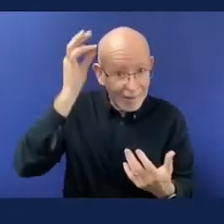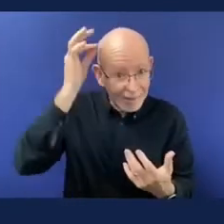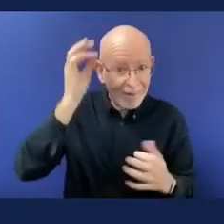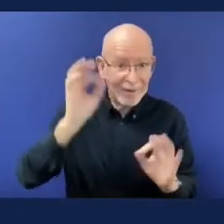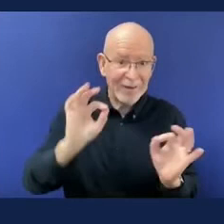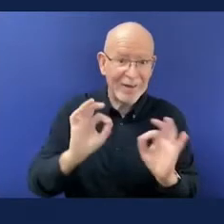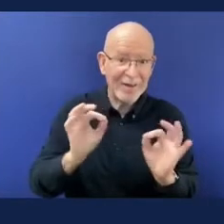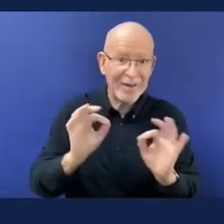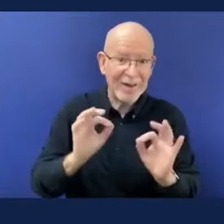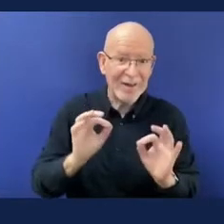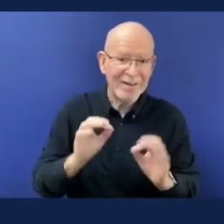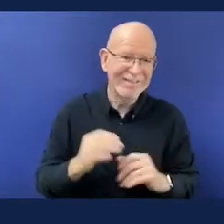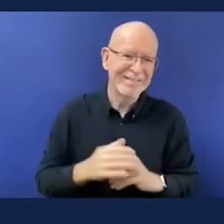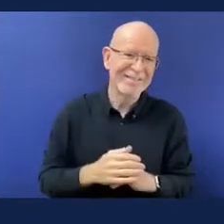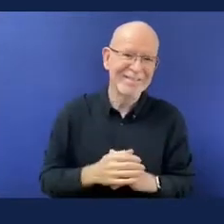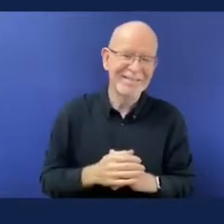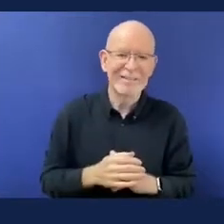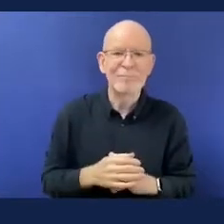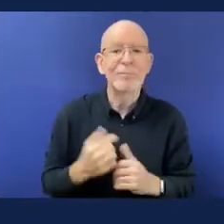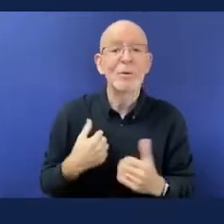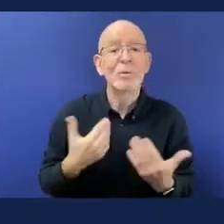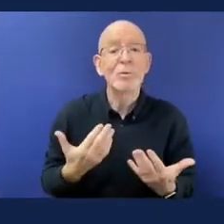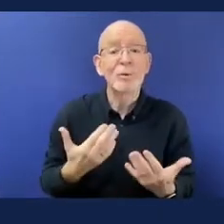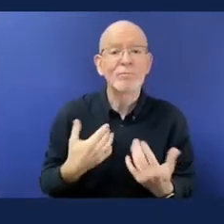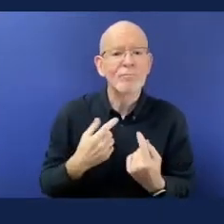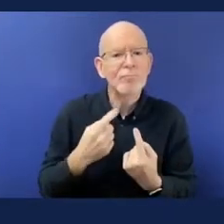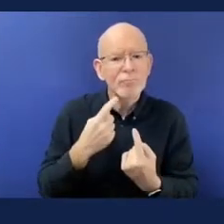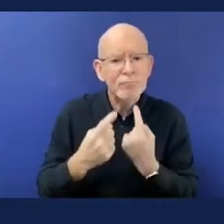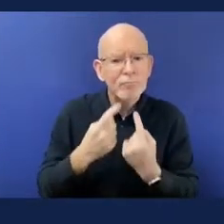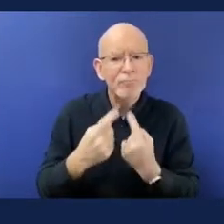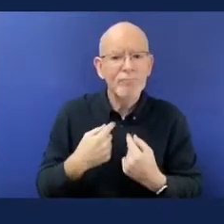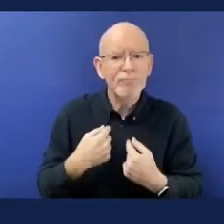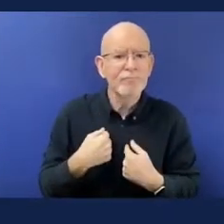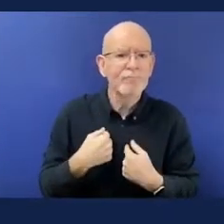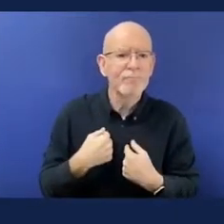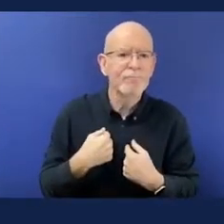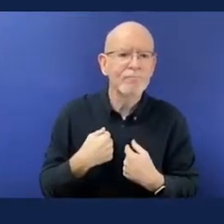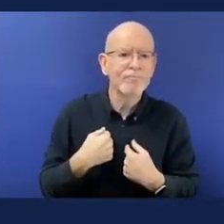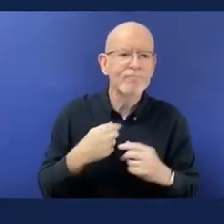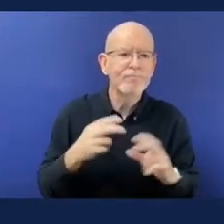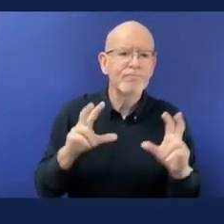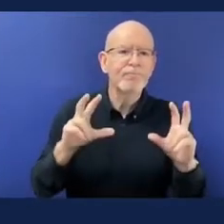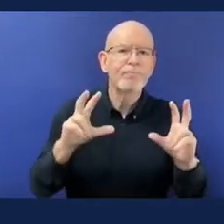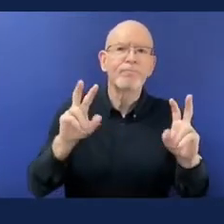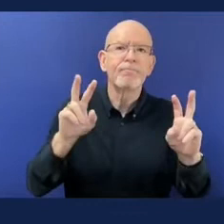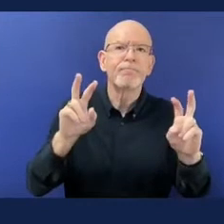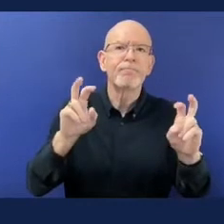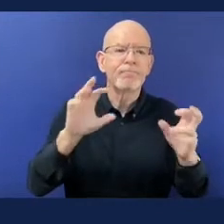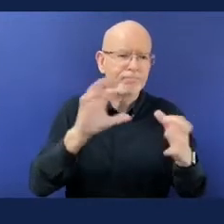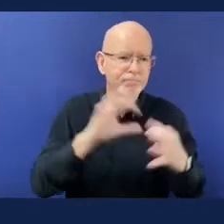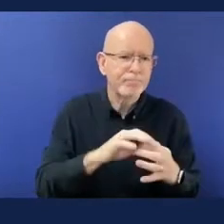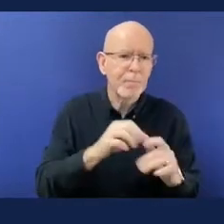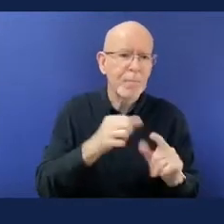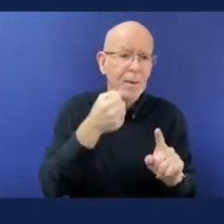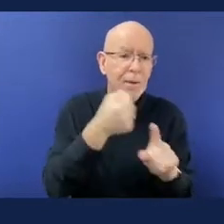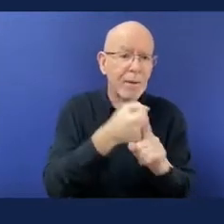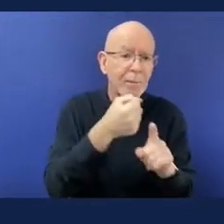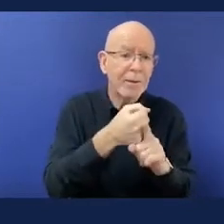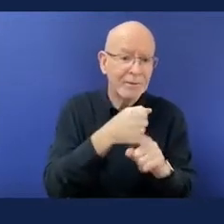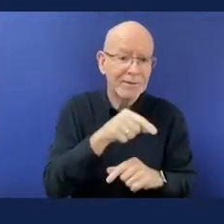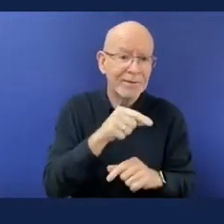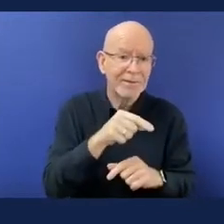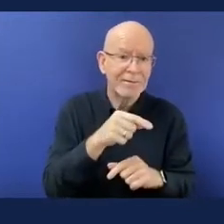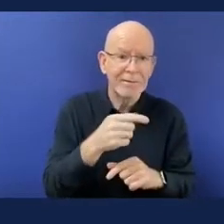came from with We The 15 was the fact that the Paralympic Games is now the world's third biggest sporting event behind the Olympic